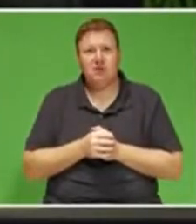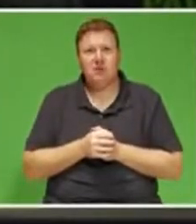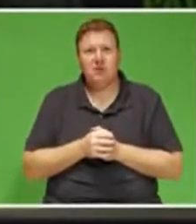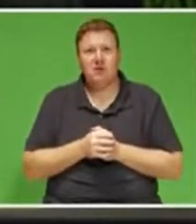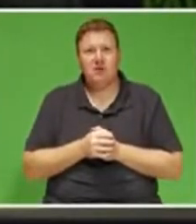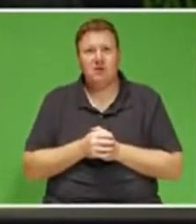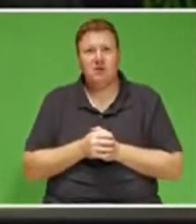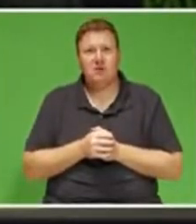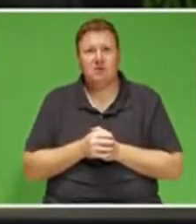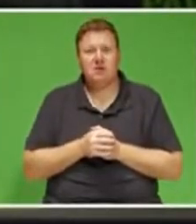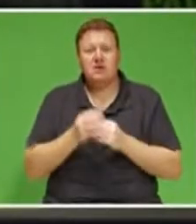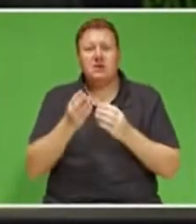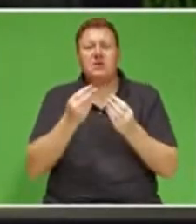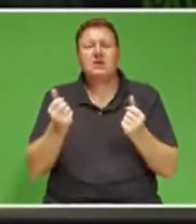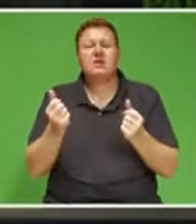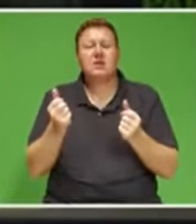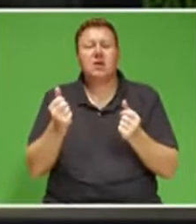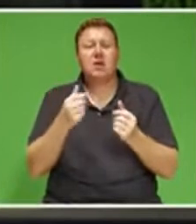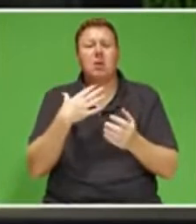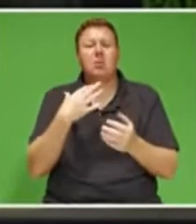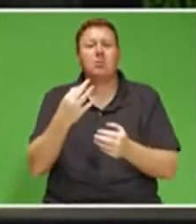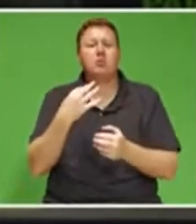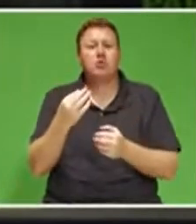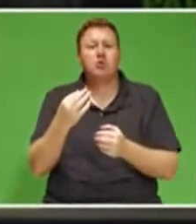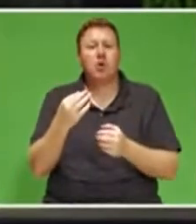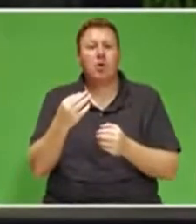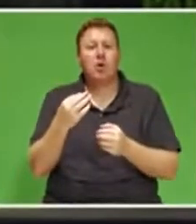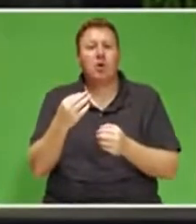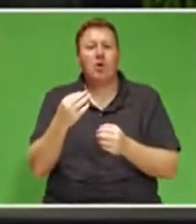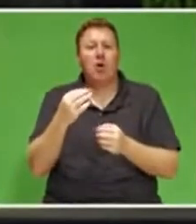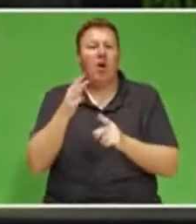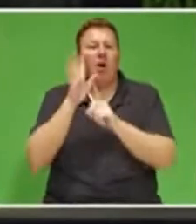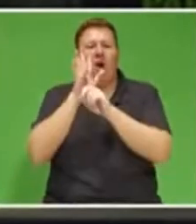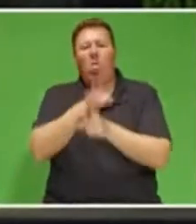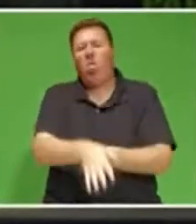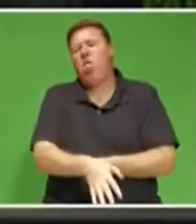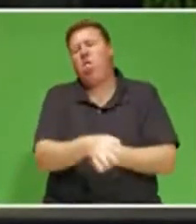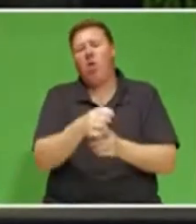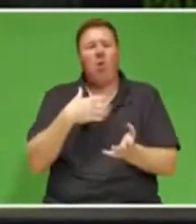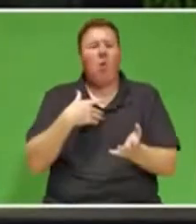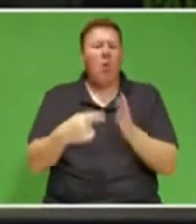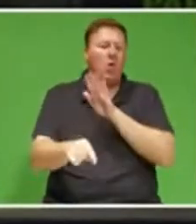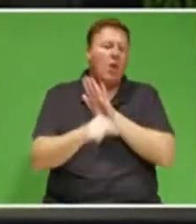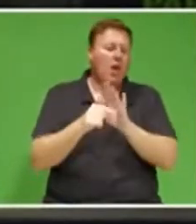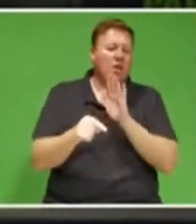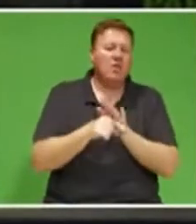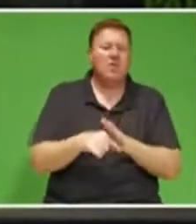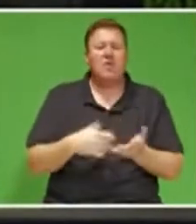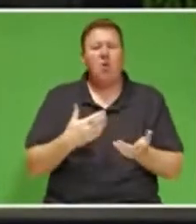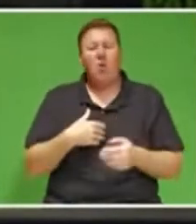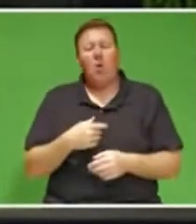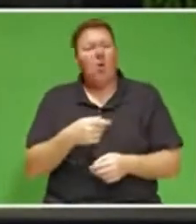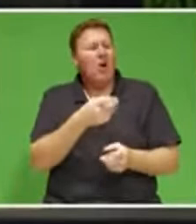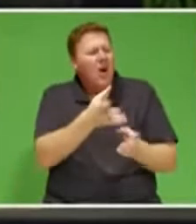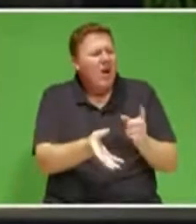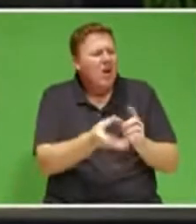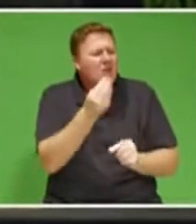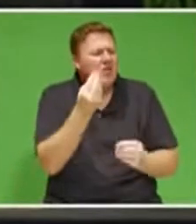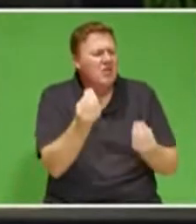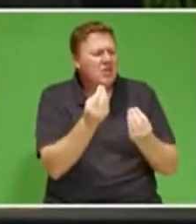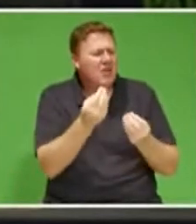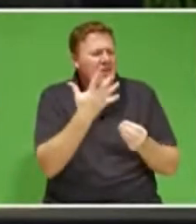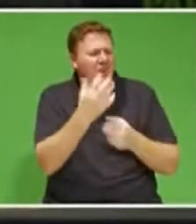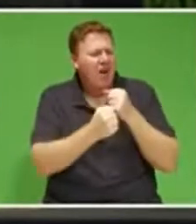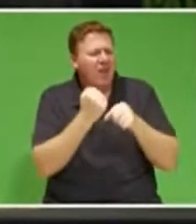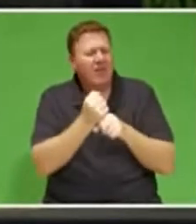Some chose to belittle and even to deride what has been achieved over the last five years